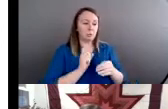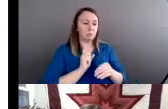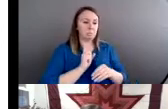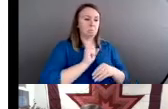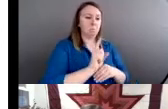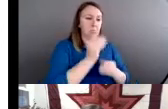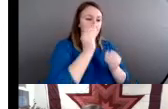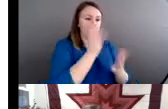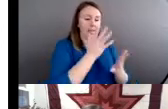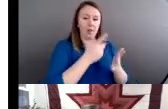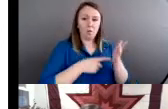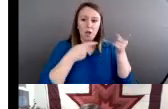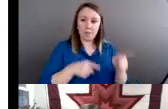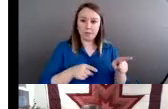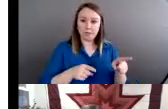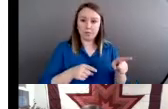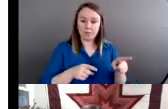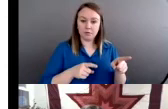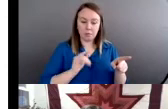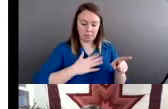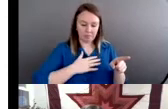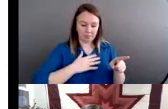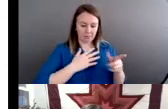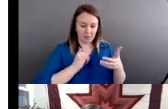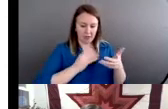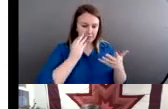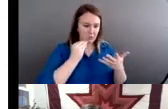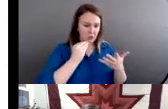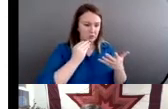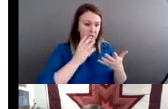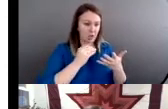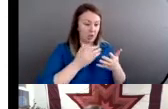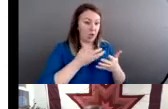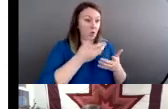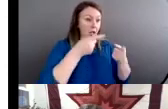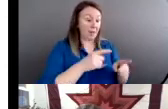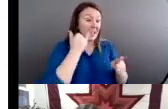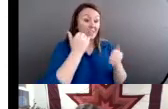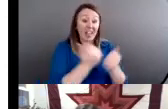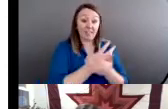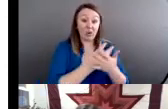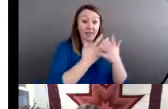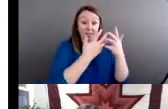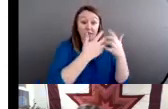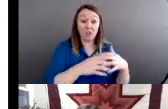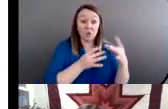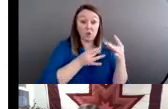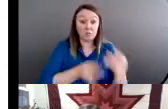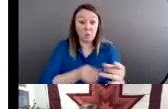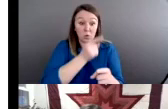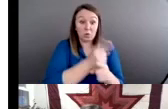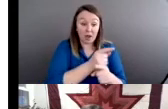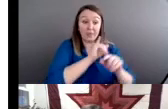And knowing that even if everything goes right, and even if the tribe is able to convict,